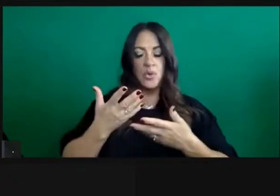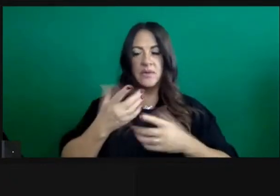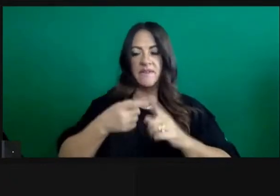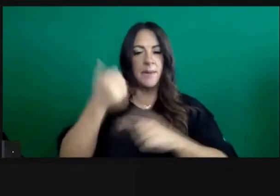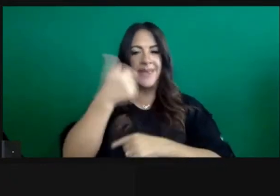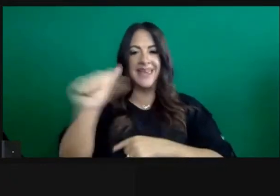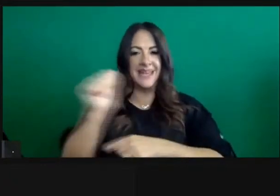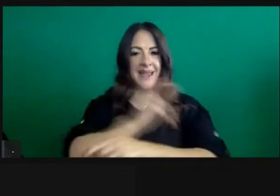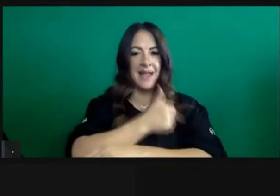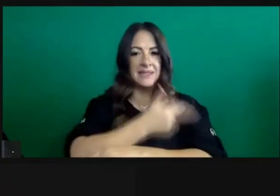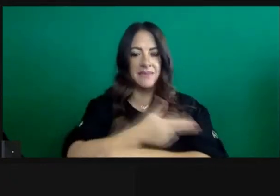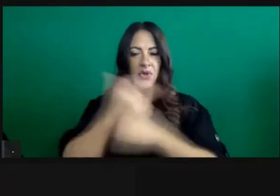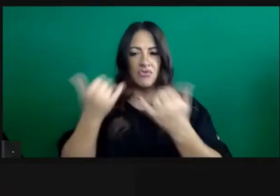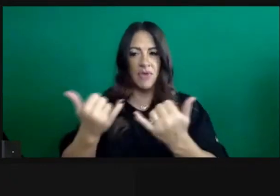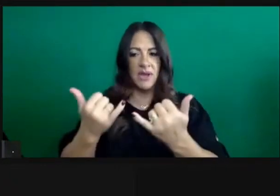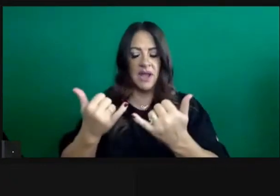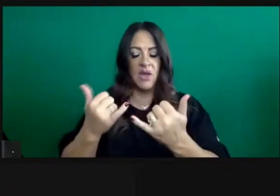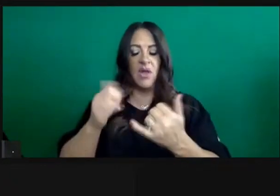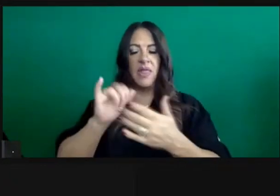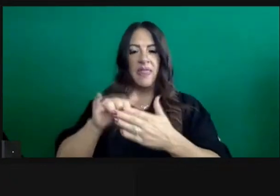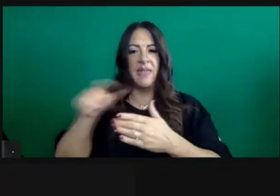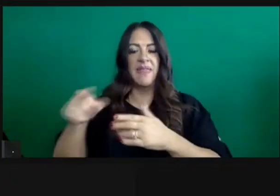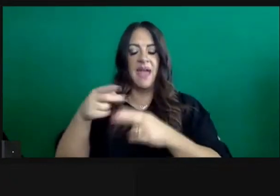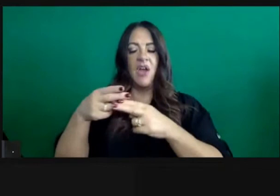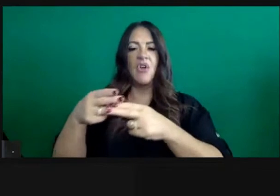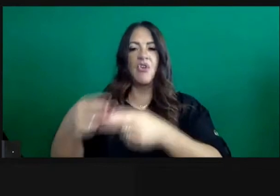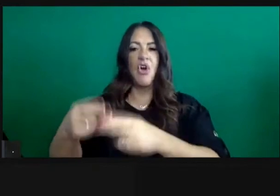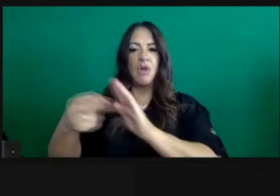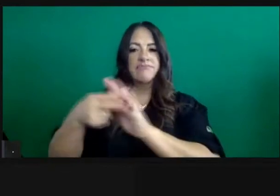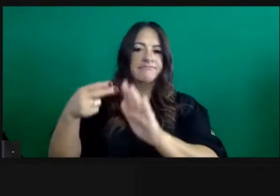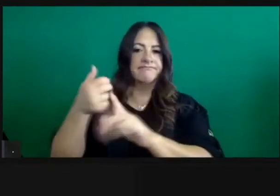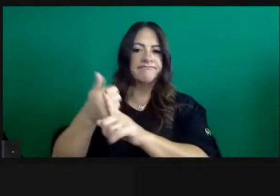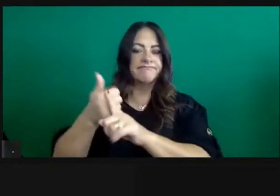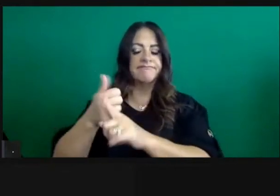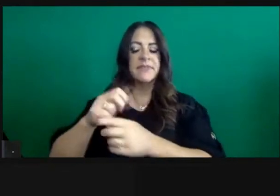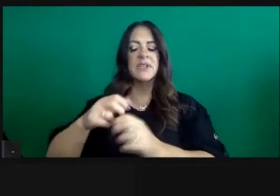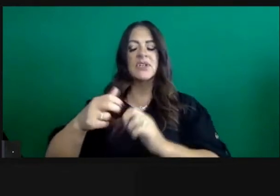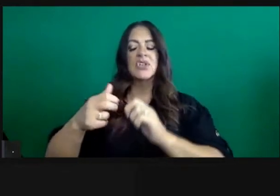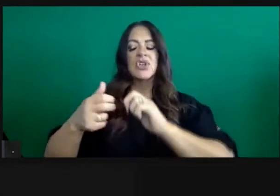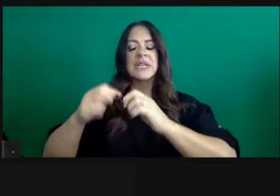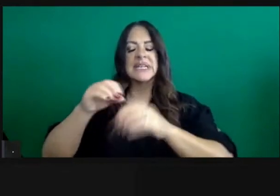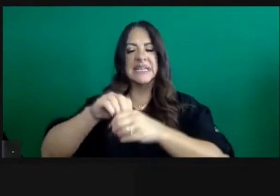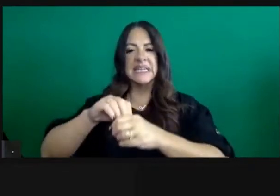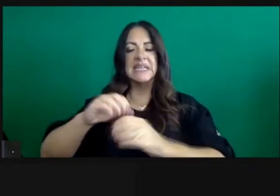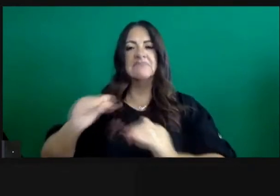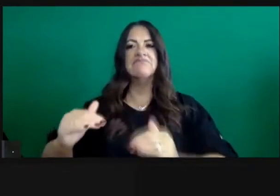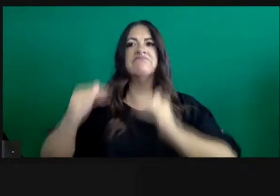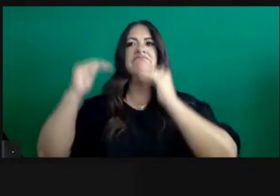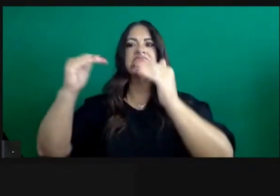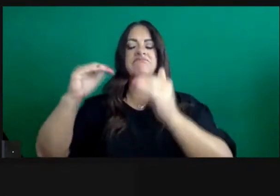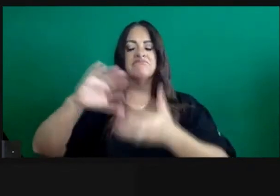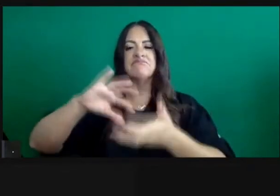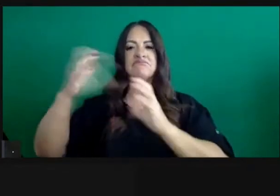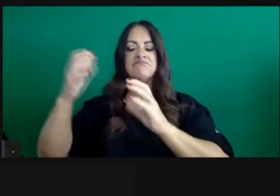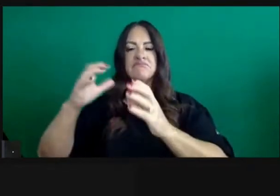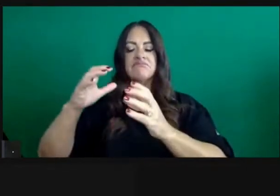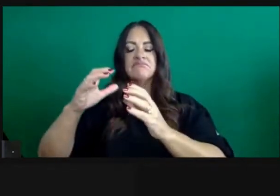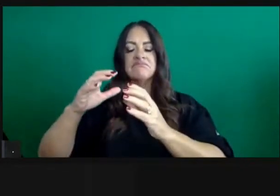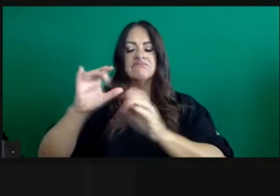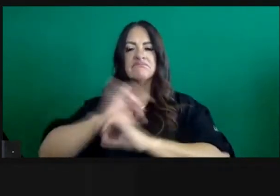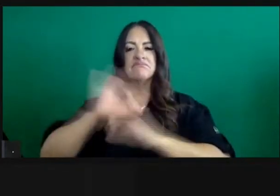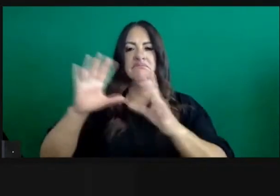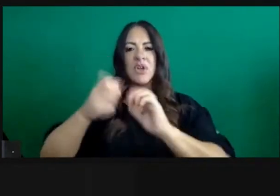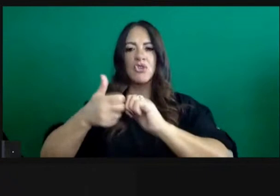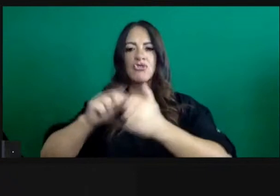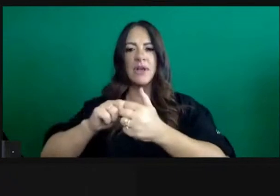crisis care, that they have instituted their crisis care guidelines. That said, it's absolutely true.